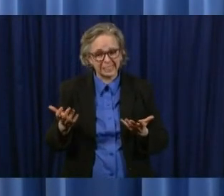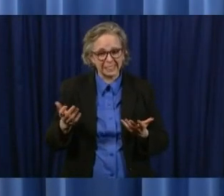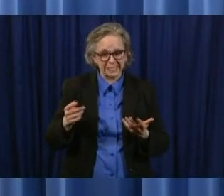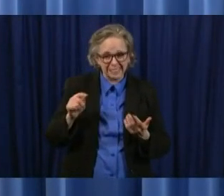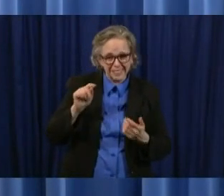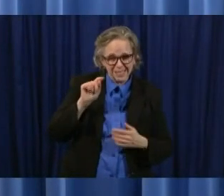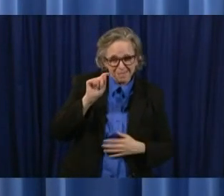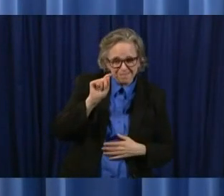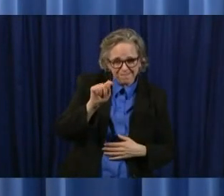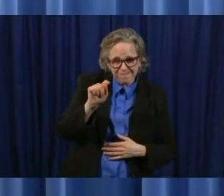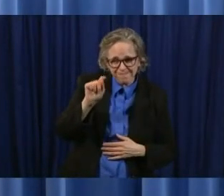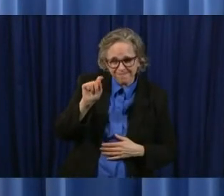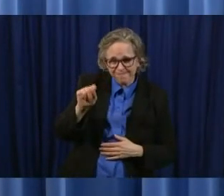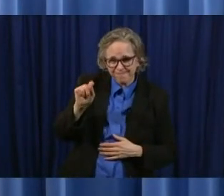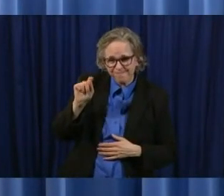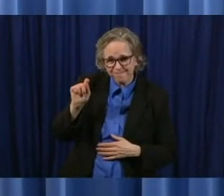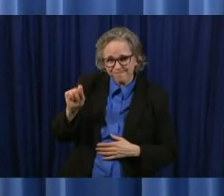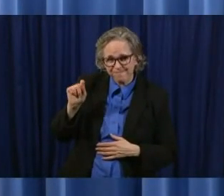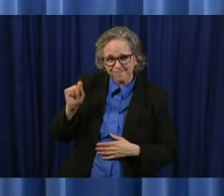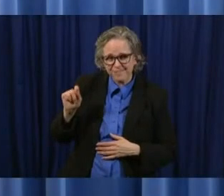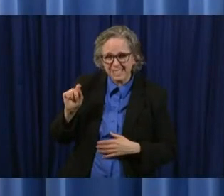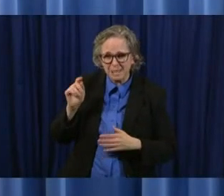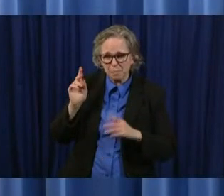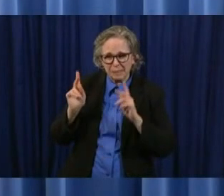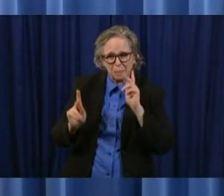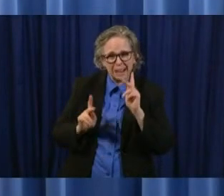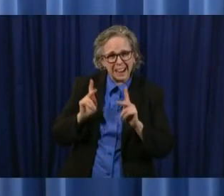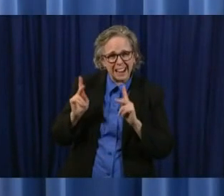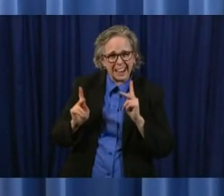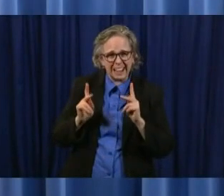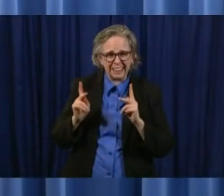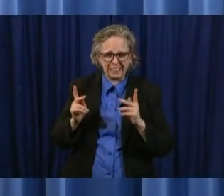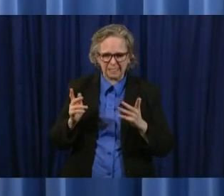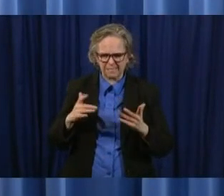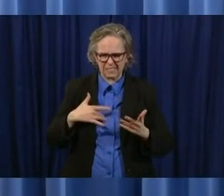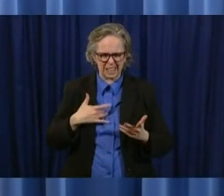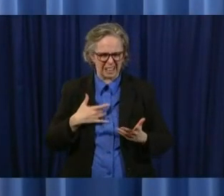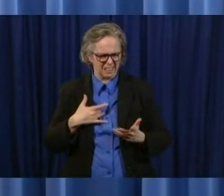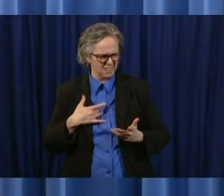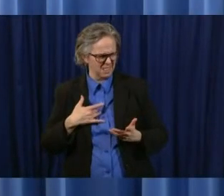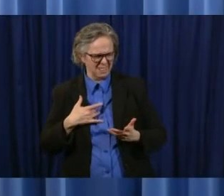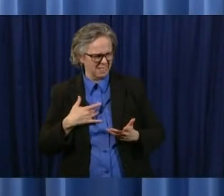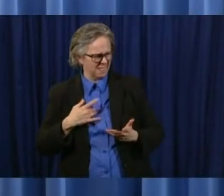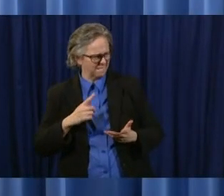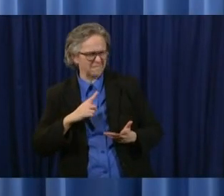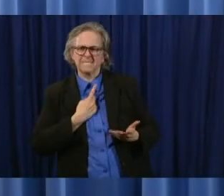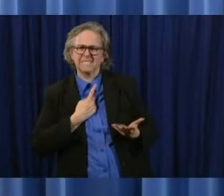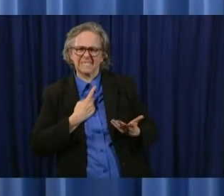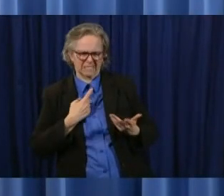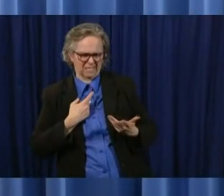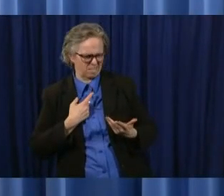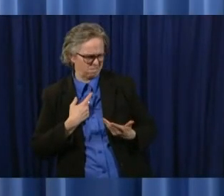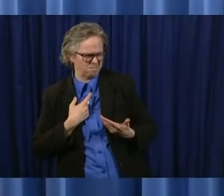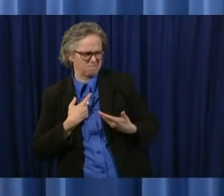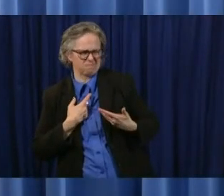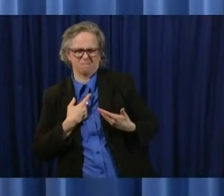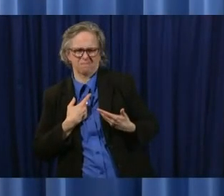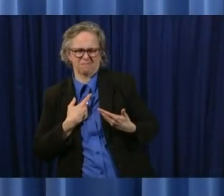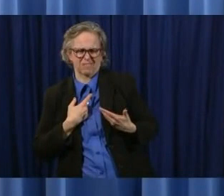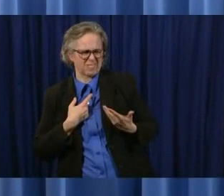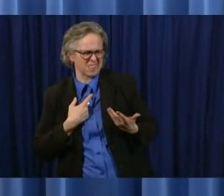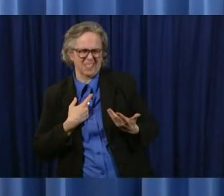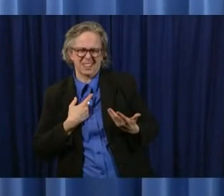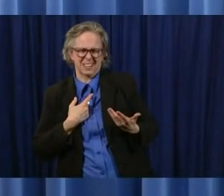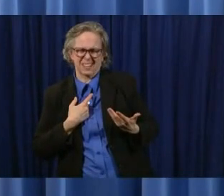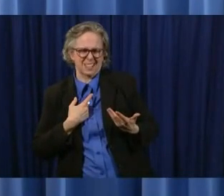this was offensive and and just people looked at this and they said that's that's one